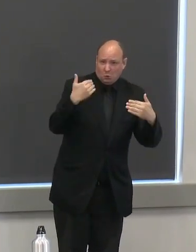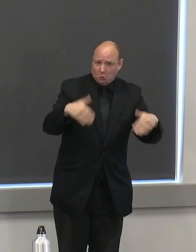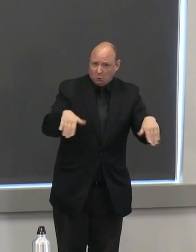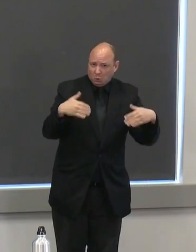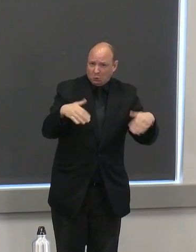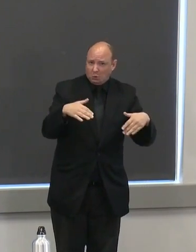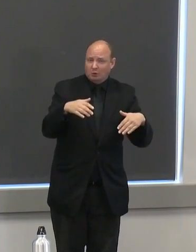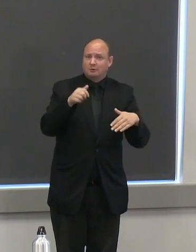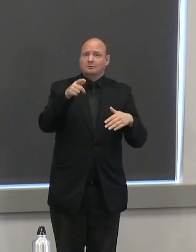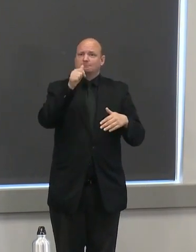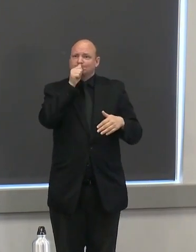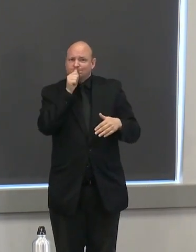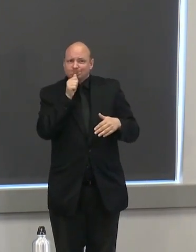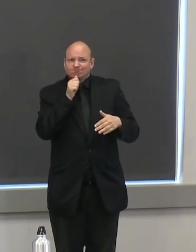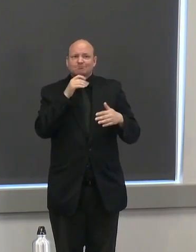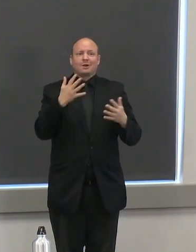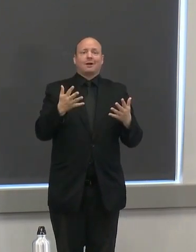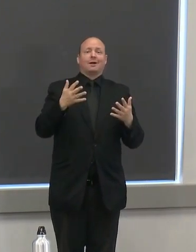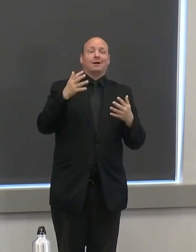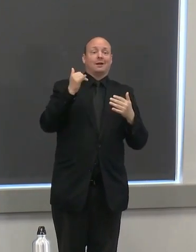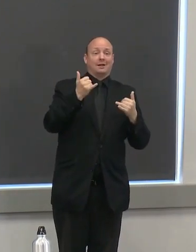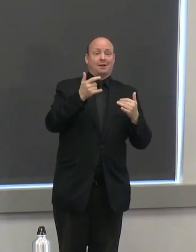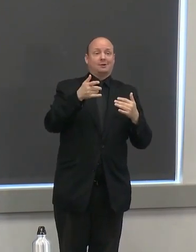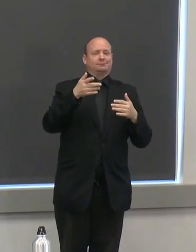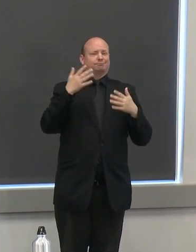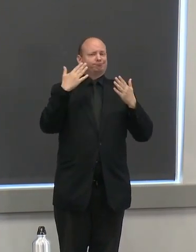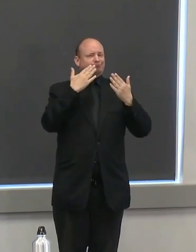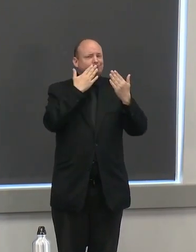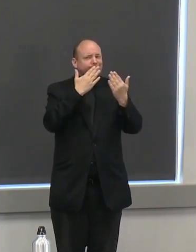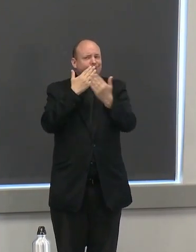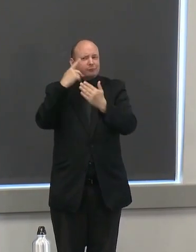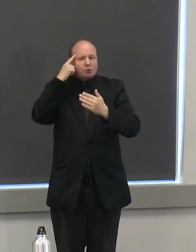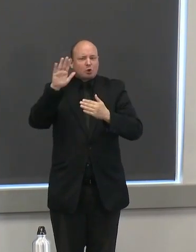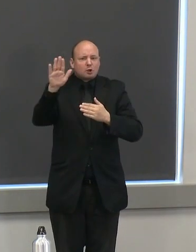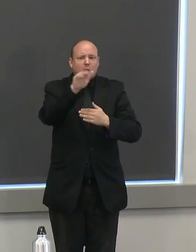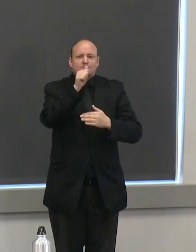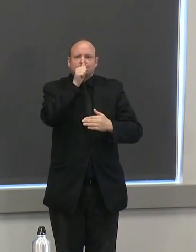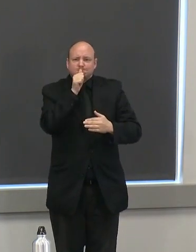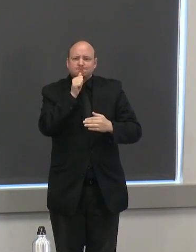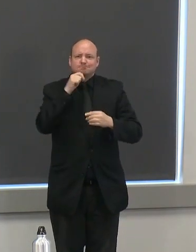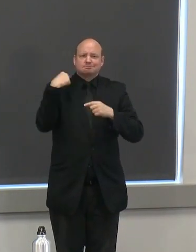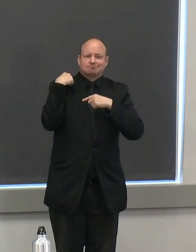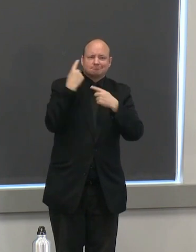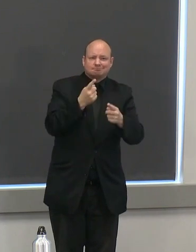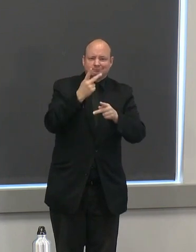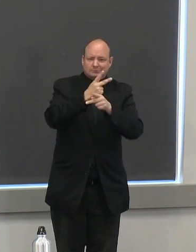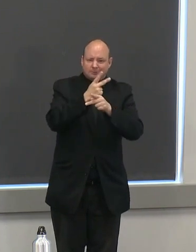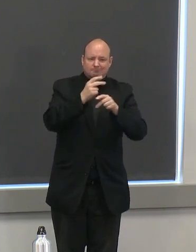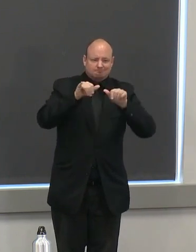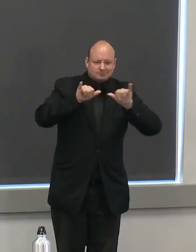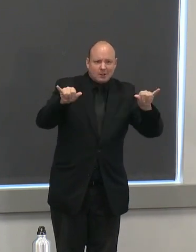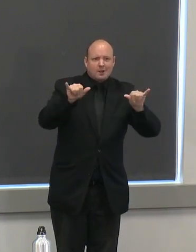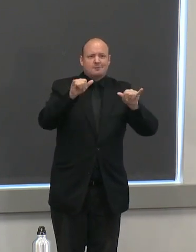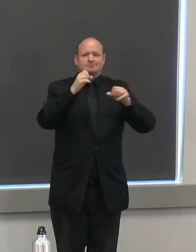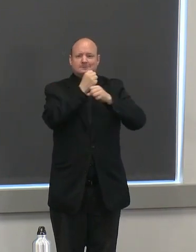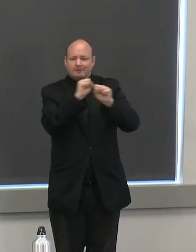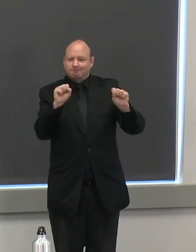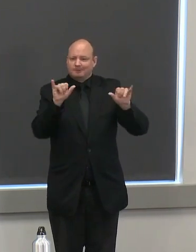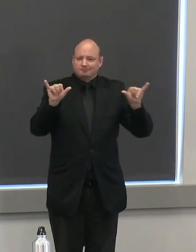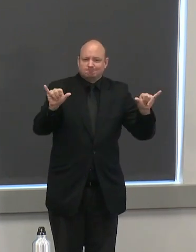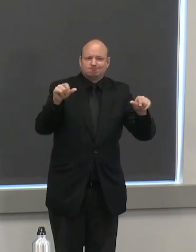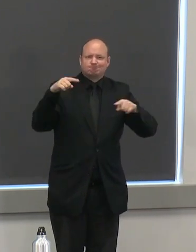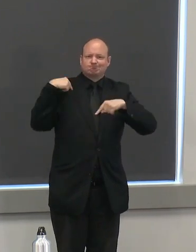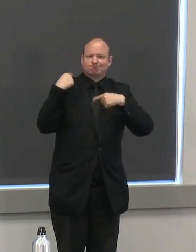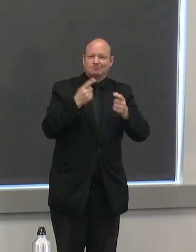oregonians have taken extraordinary actions to keep each other safe during this pandemic we've all felt the difficult